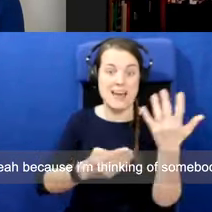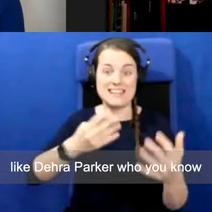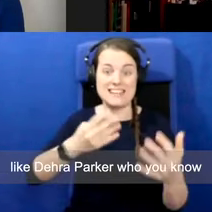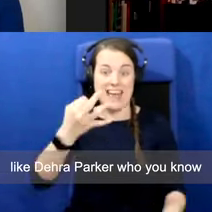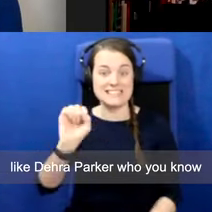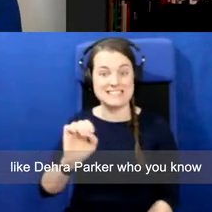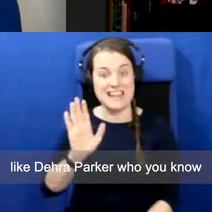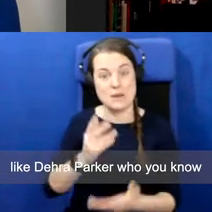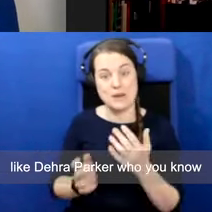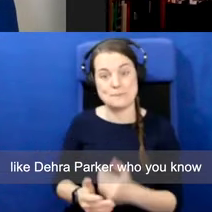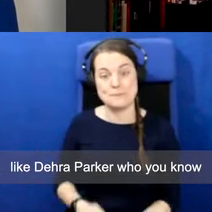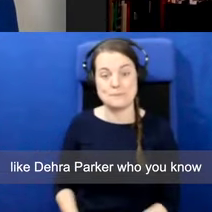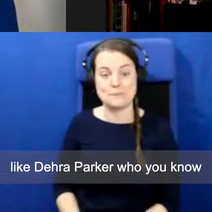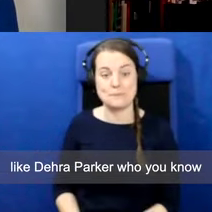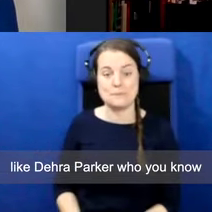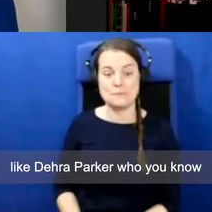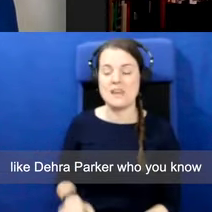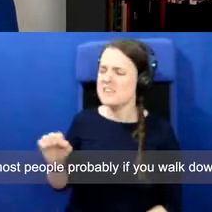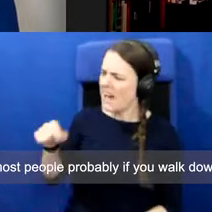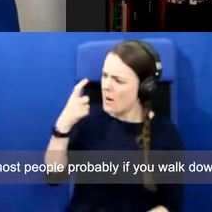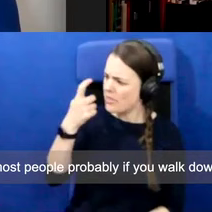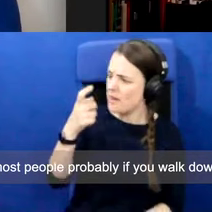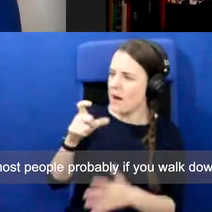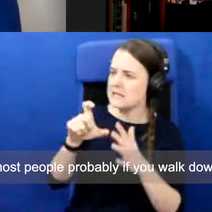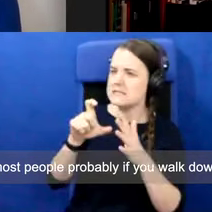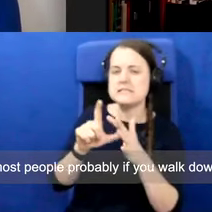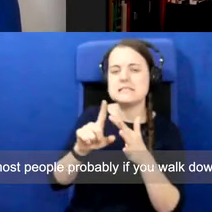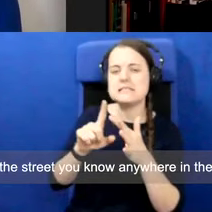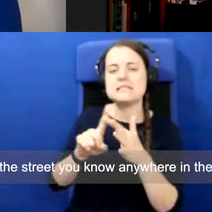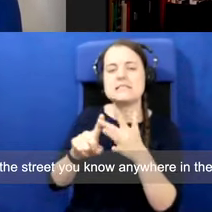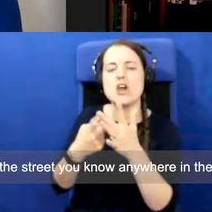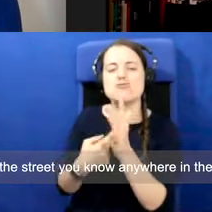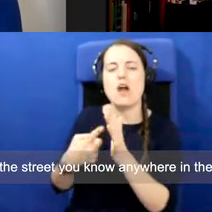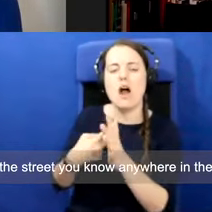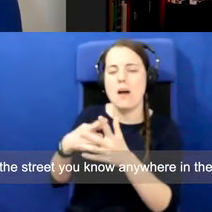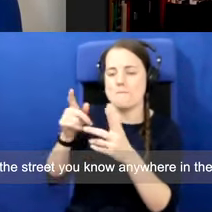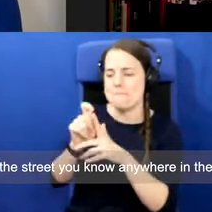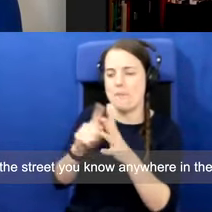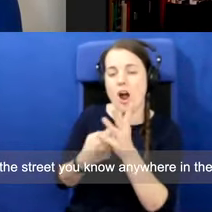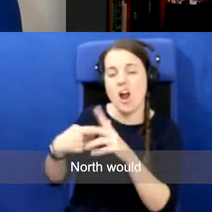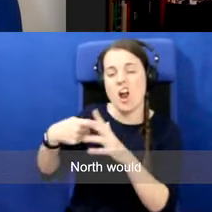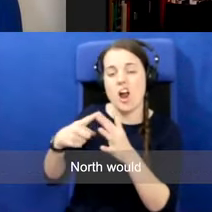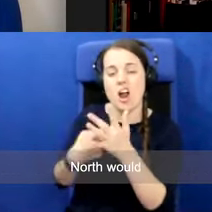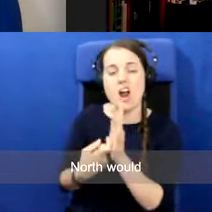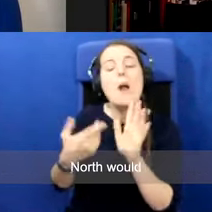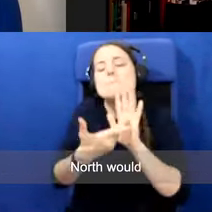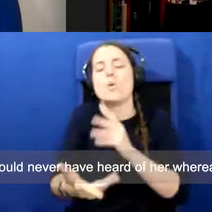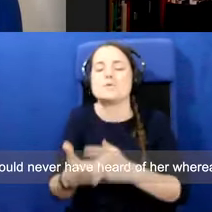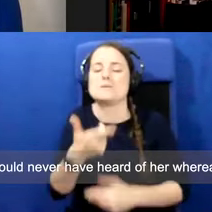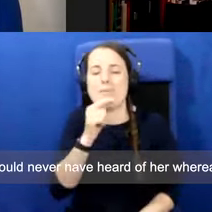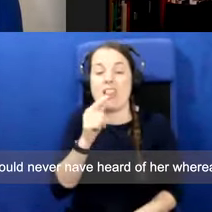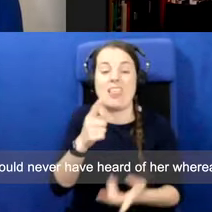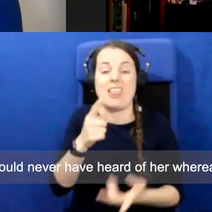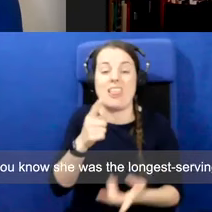Yeah, because I'm thinking of somebody like Dara Parker, who, you know, most people probably, if you walk down the street, you know, anywhere in the north